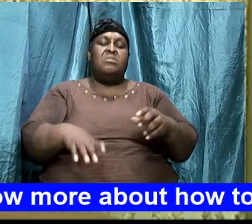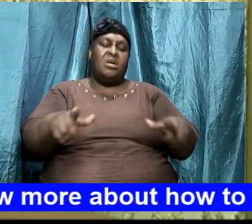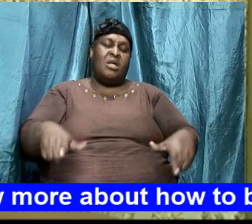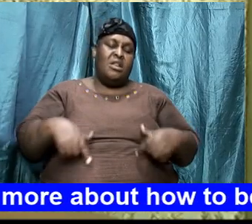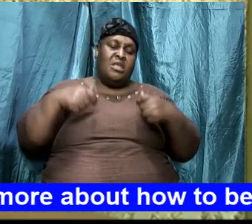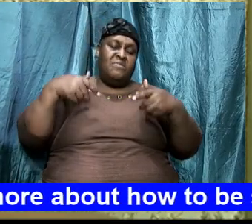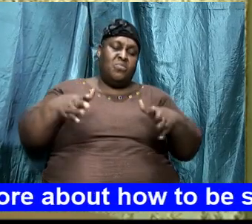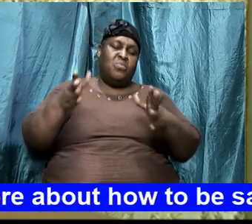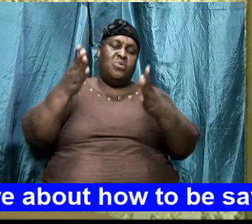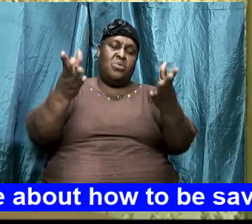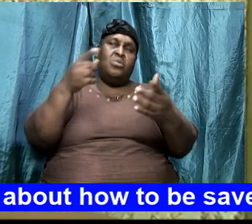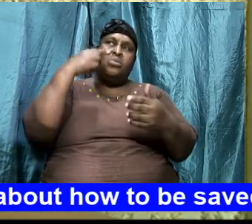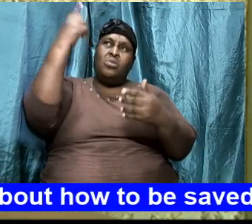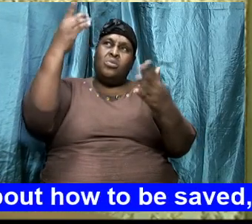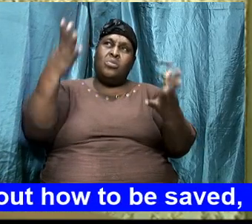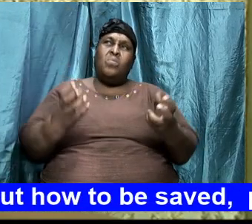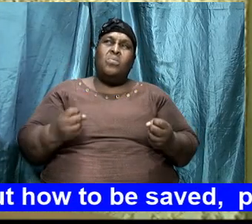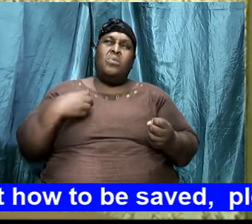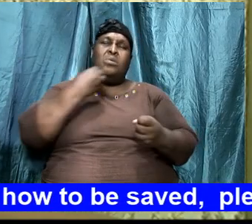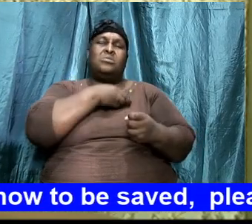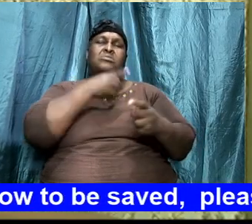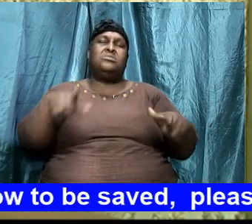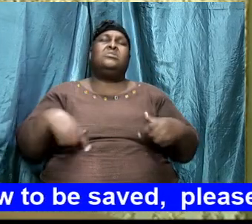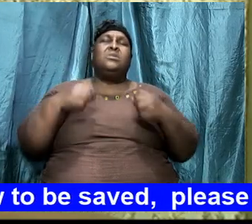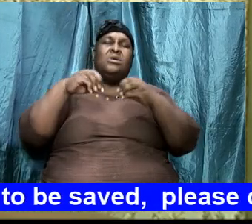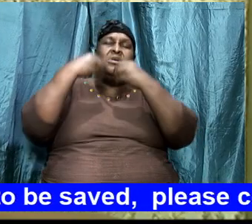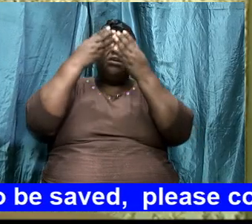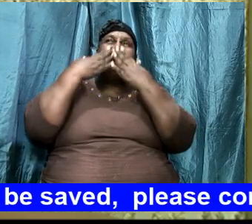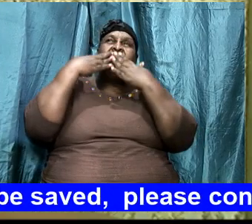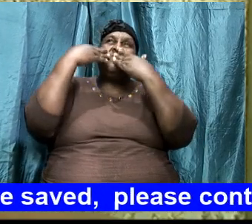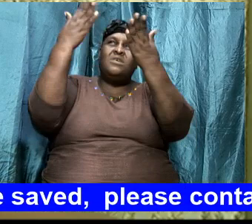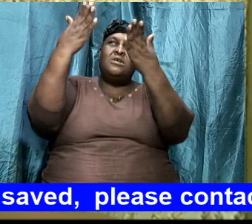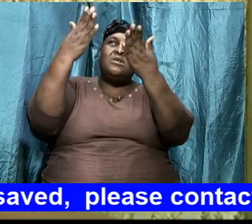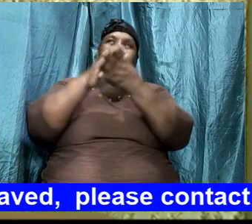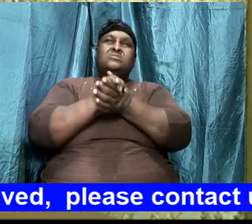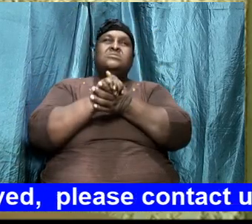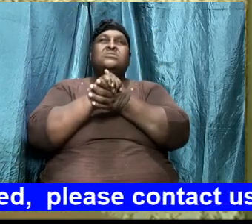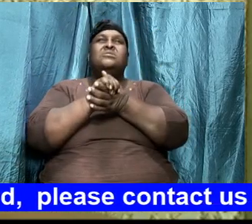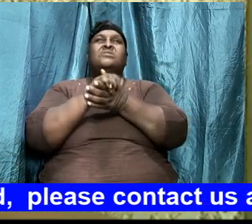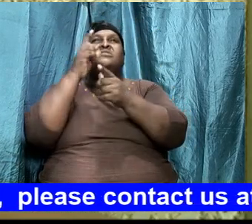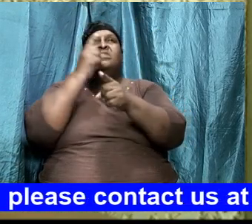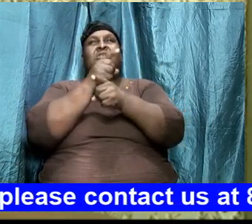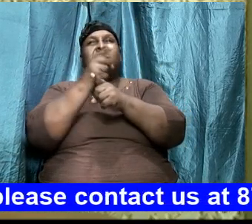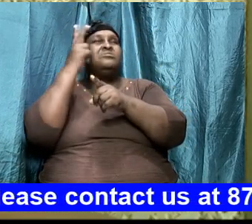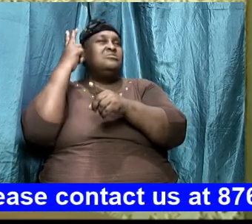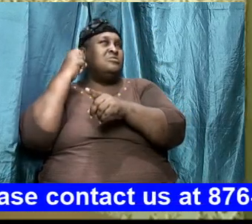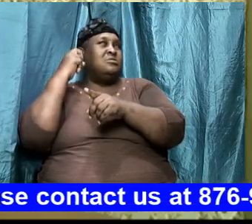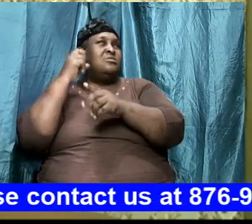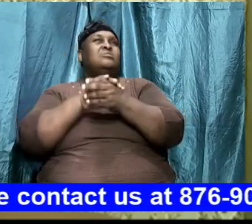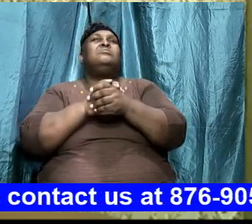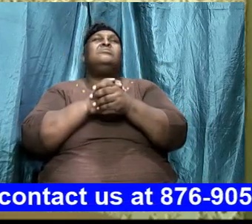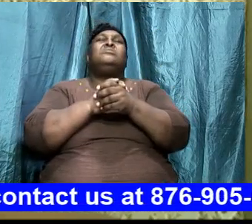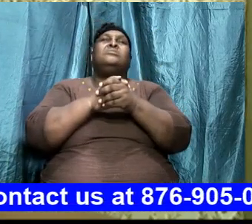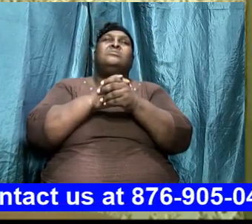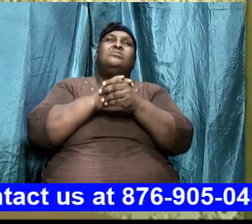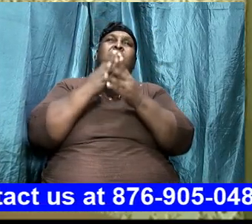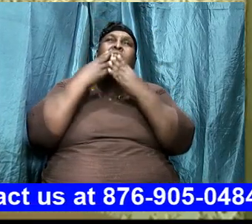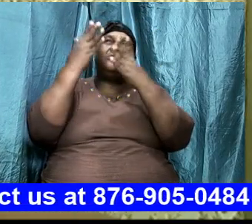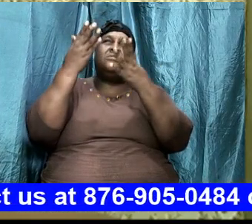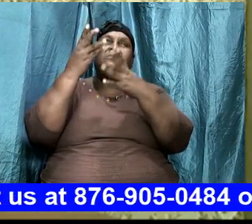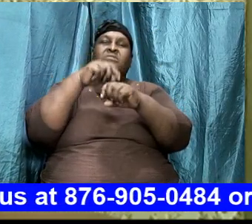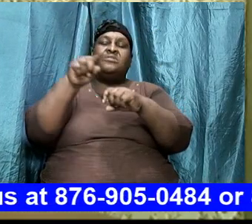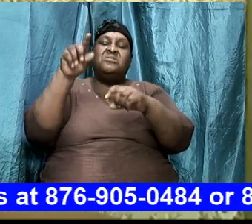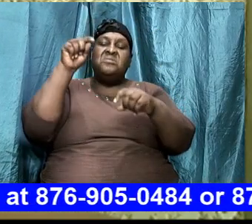that you want us to live hallelujah we give you thanks tonight for hearing we give you thanks tonight for answering thanks tonight for this